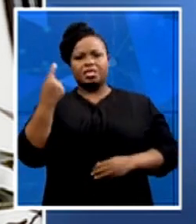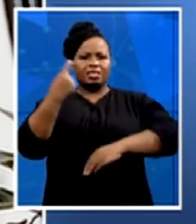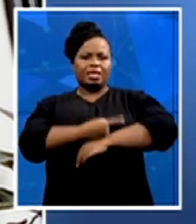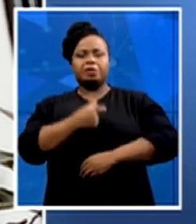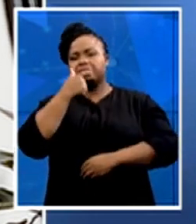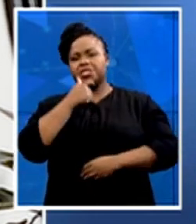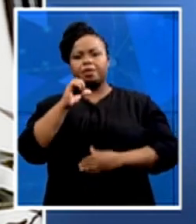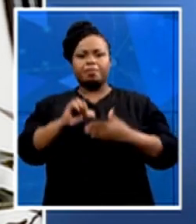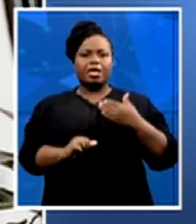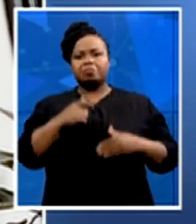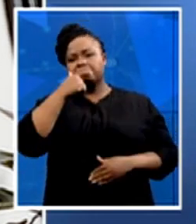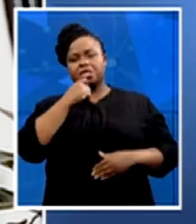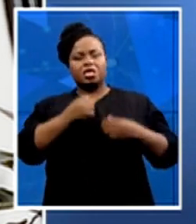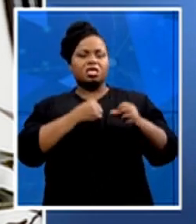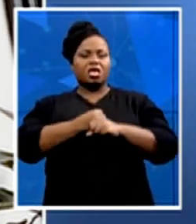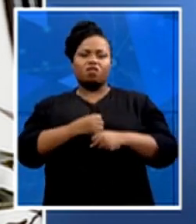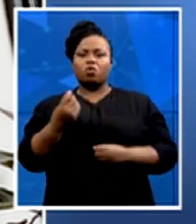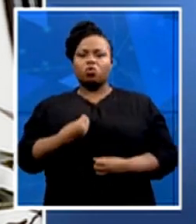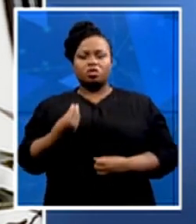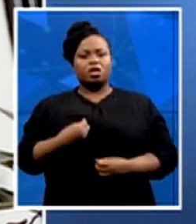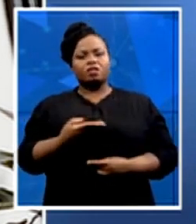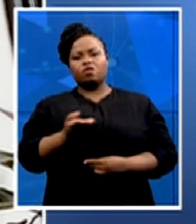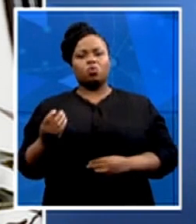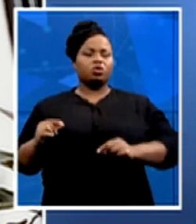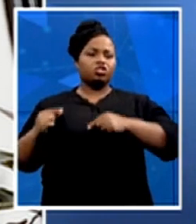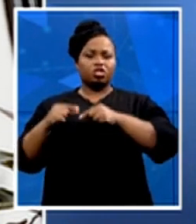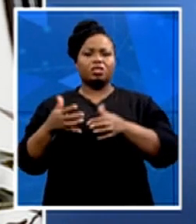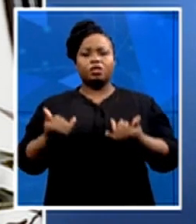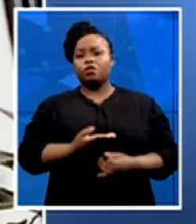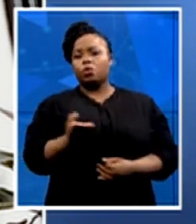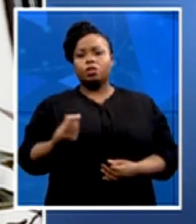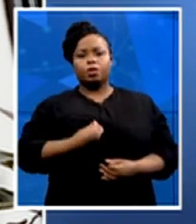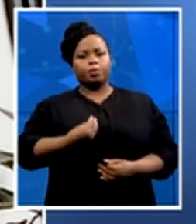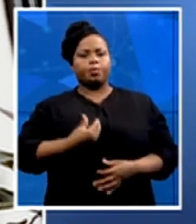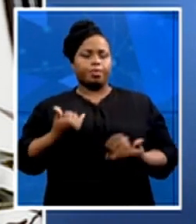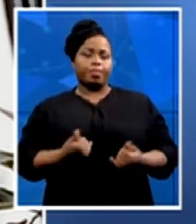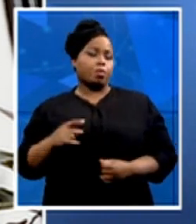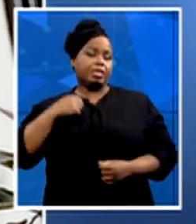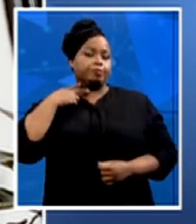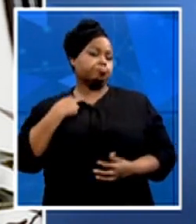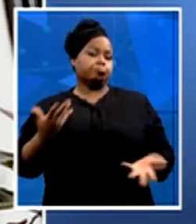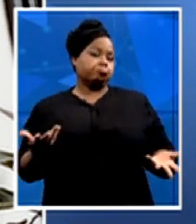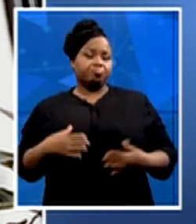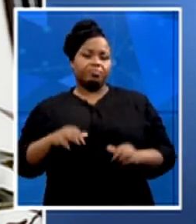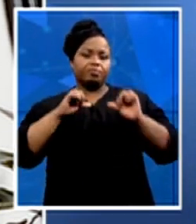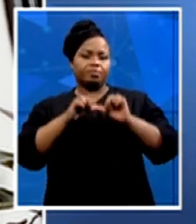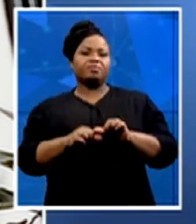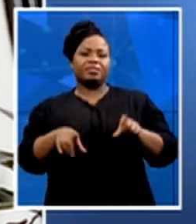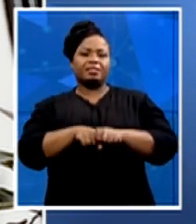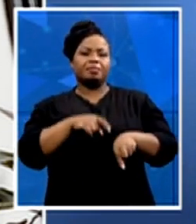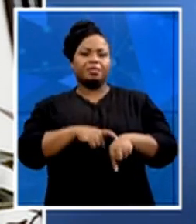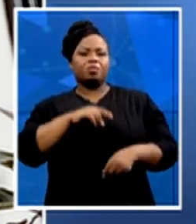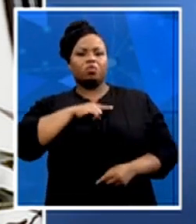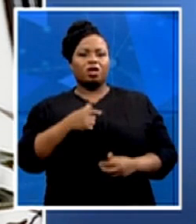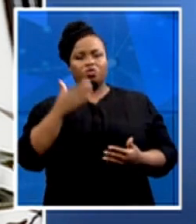people and for this generation. And unfortunately, we have to continue to deal with the ramifications of a government that continues to